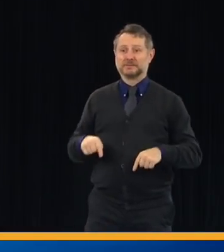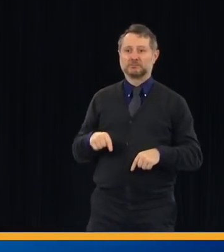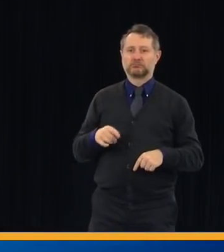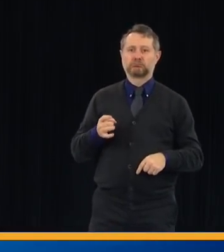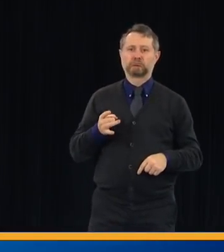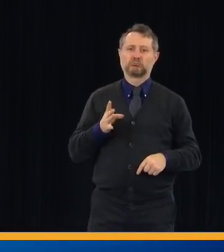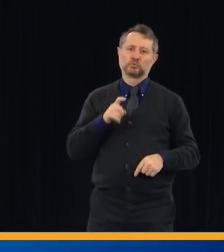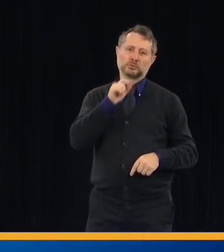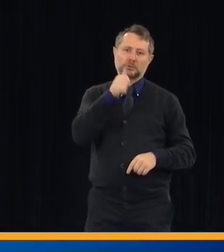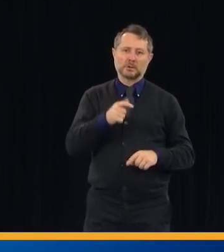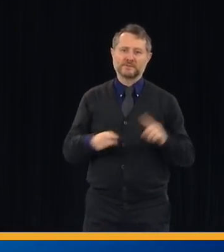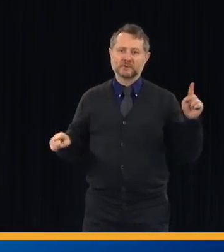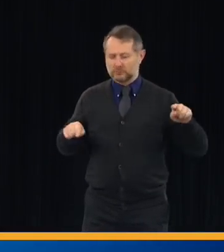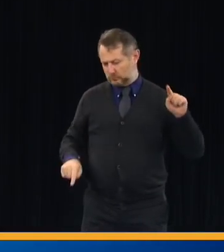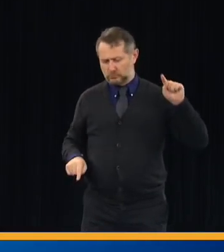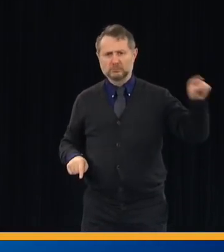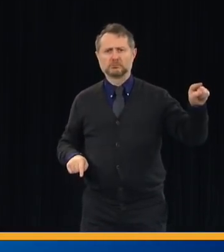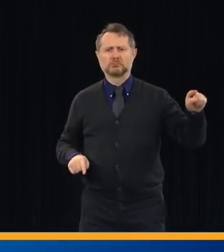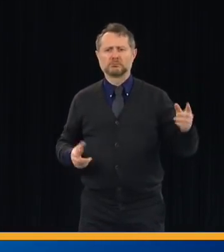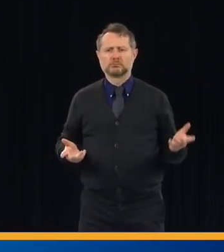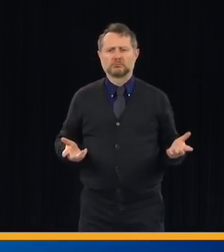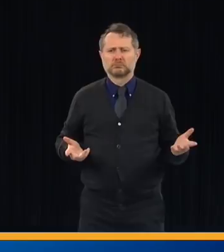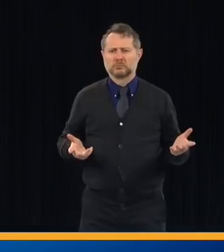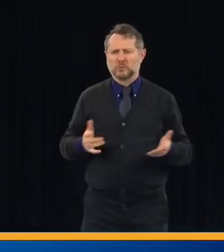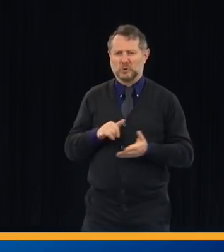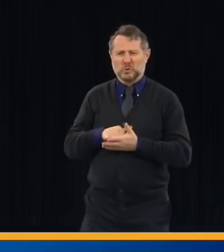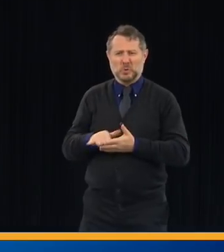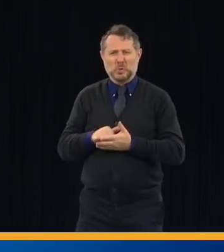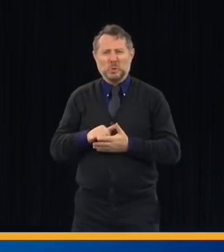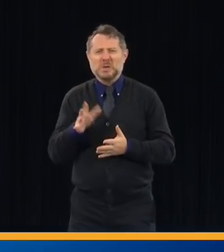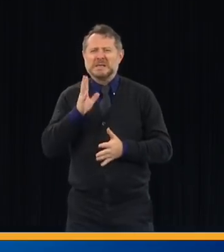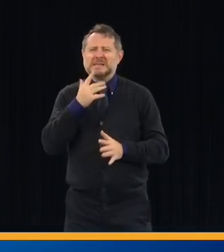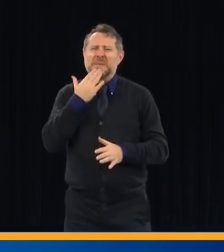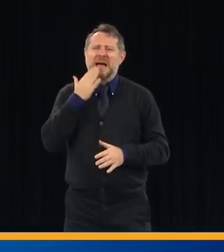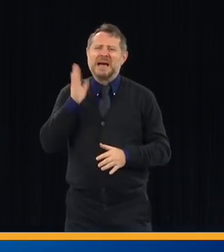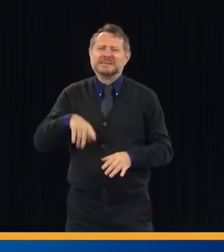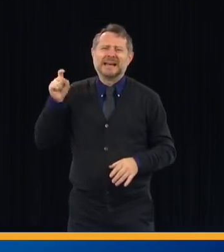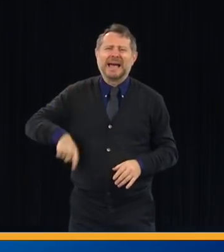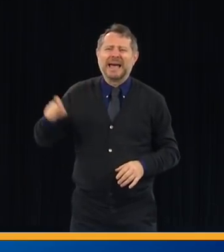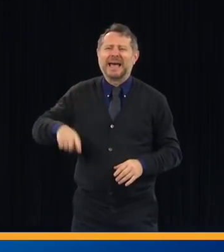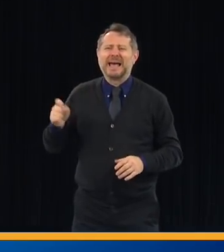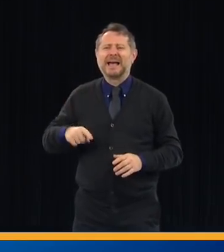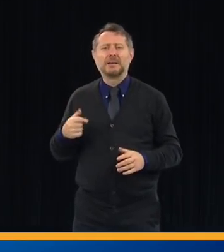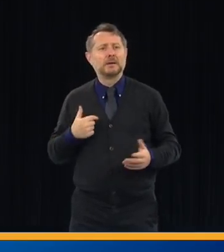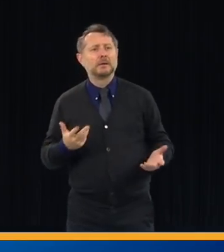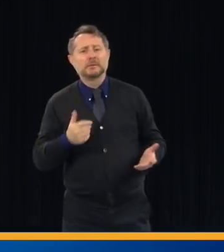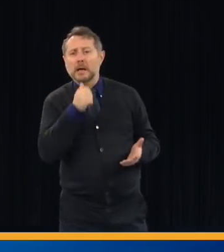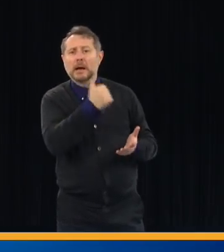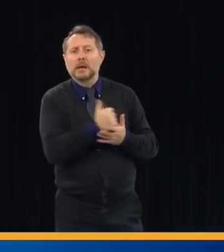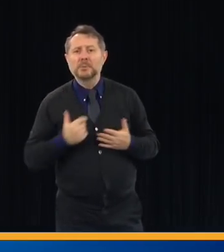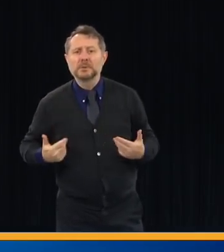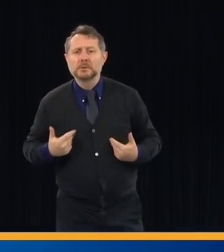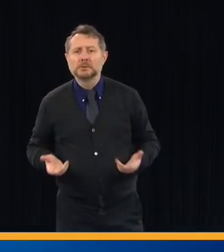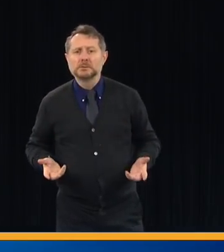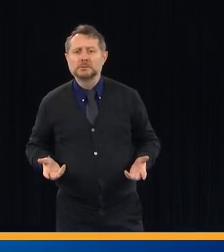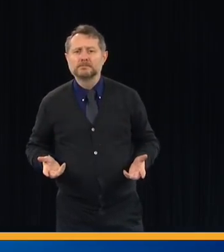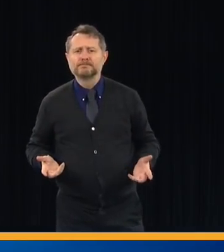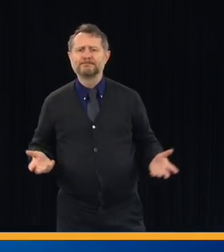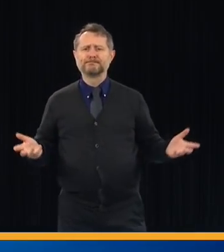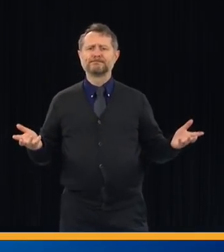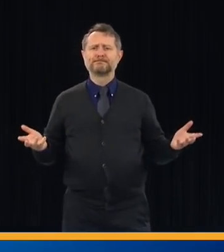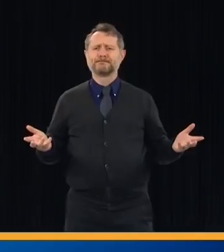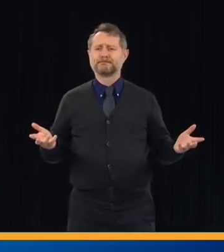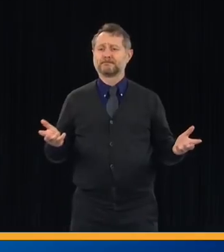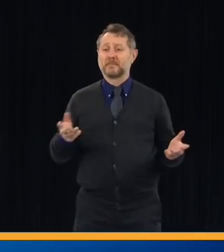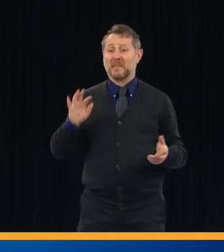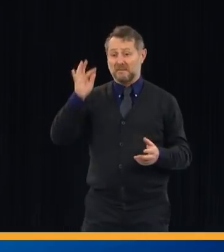injustice to the places that actually had the need, which, from an American taxpayer point of view, that's what you were trying to correct. You were trying